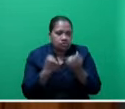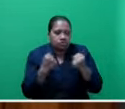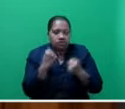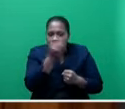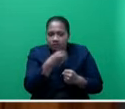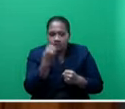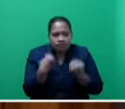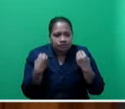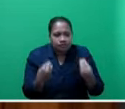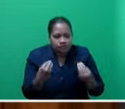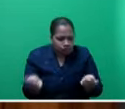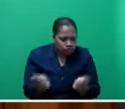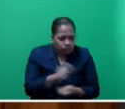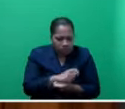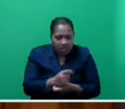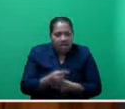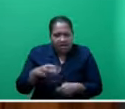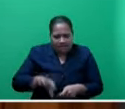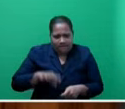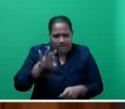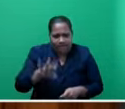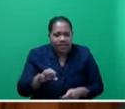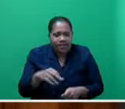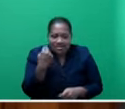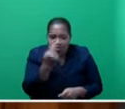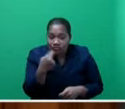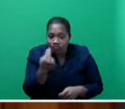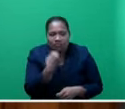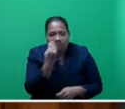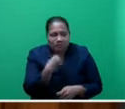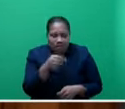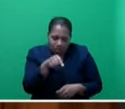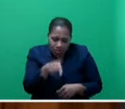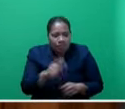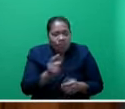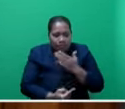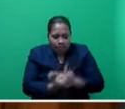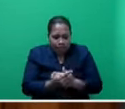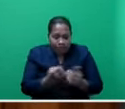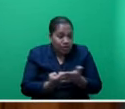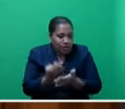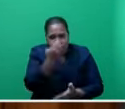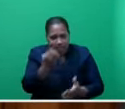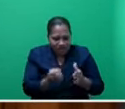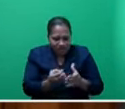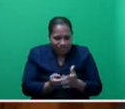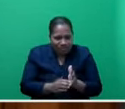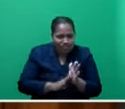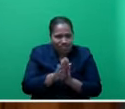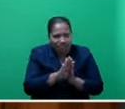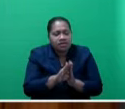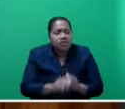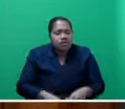chains, affordable and nutritious food, and a vibrant rural economy, unquote. The World Bank report highlights